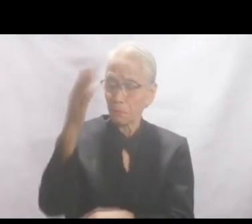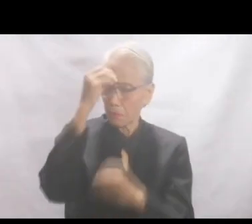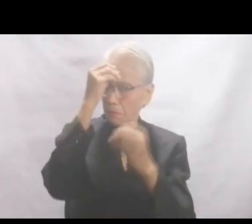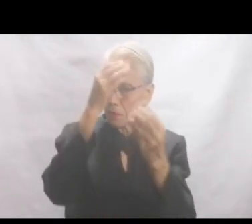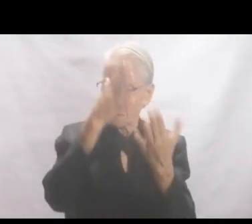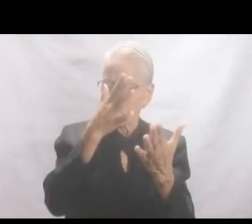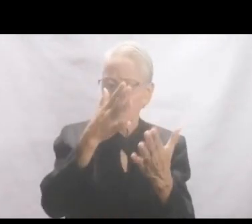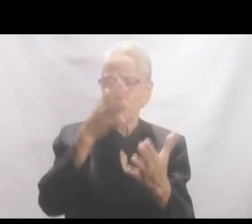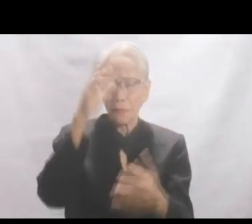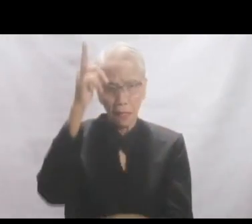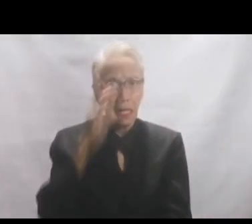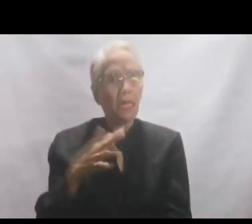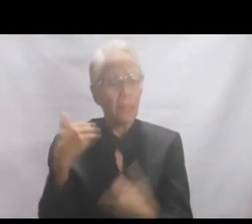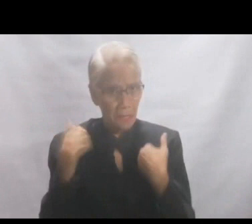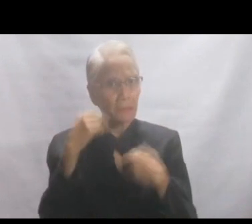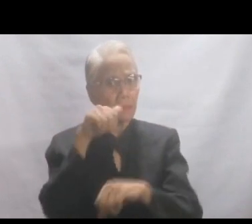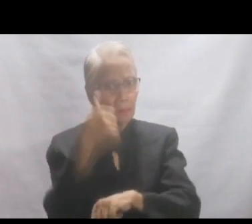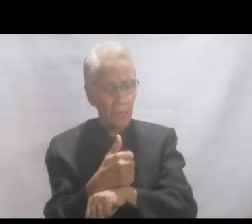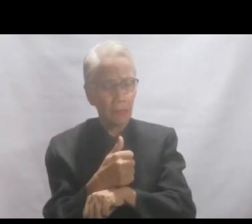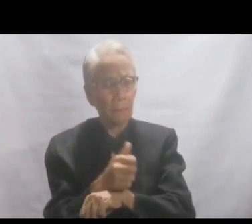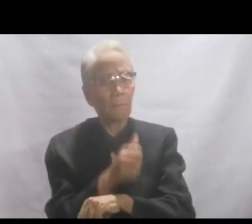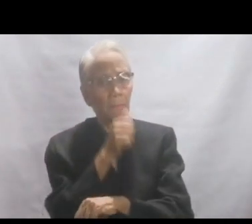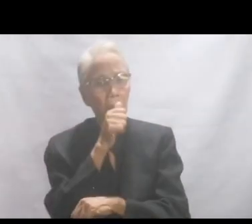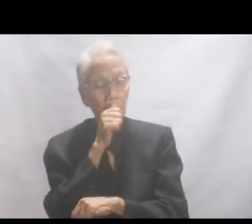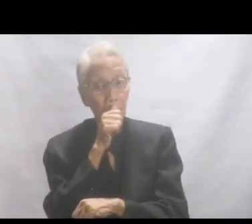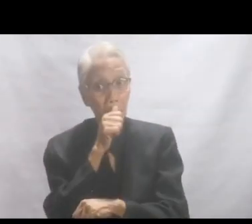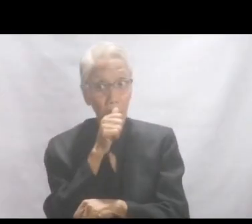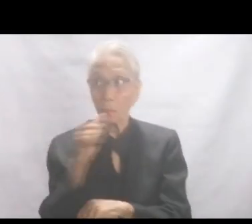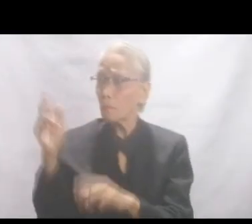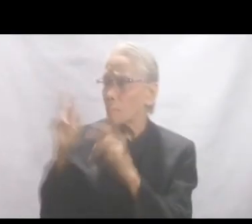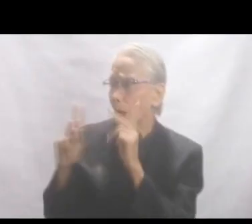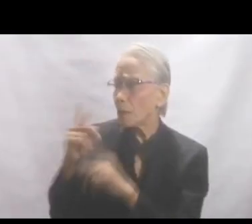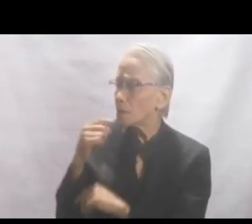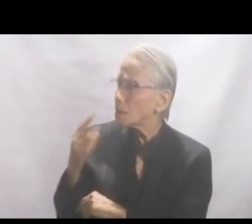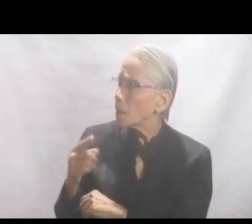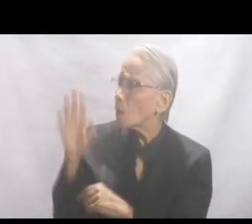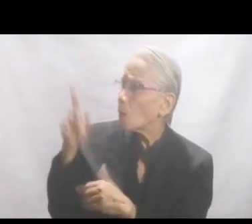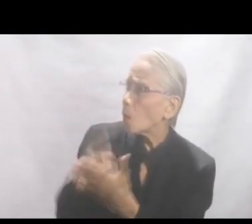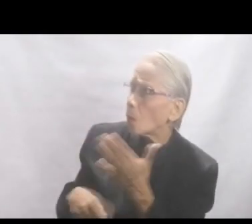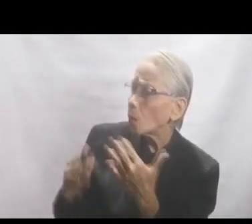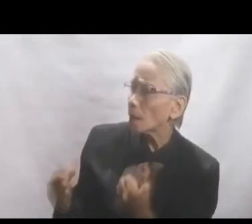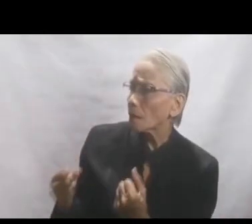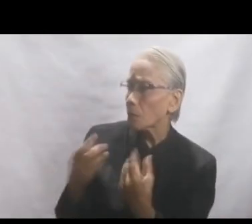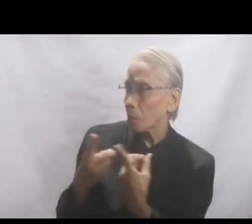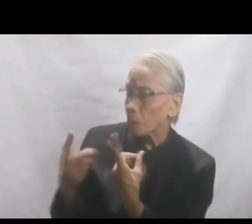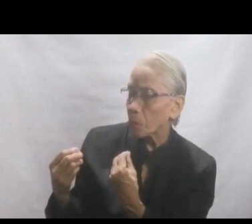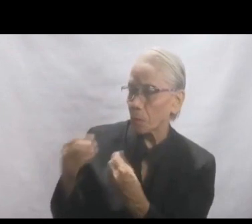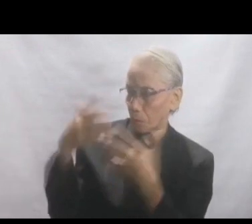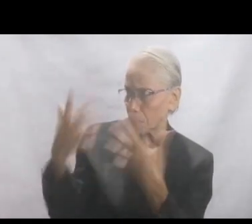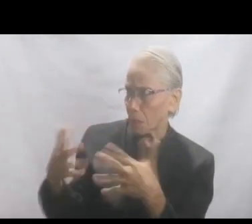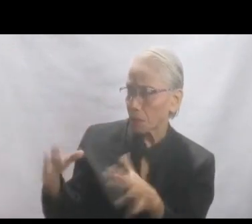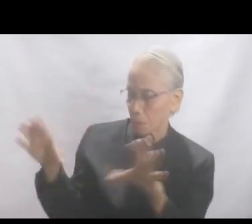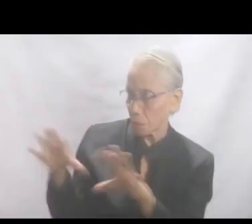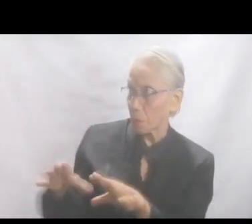God, has set his seal. So they said to him, What can we do to accomplish the works of